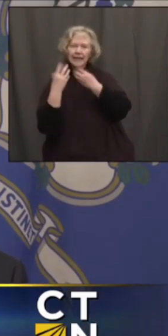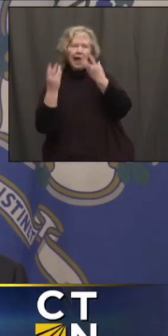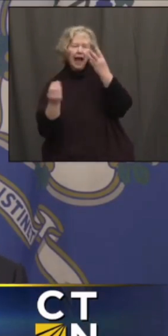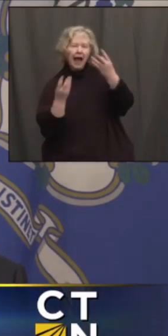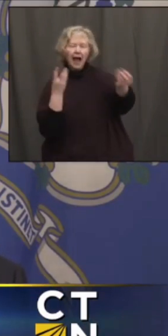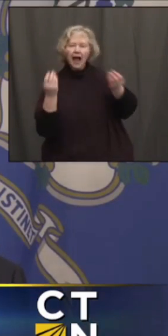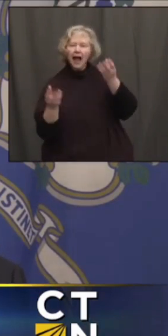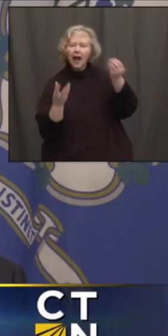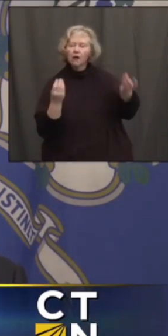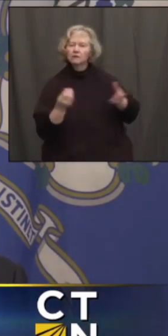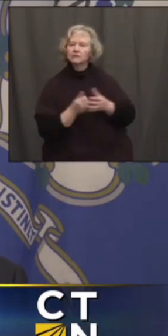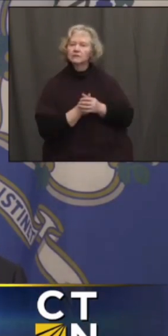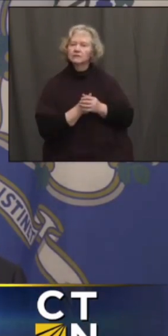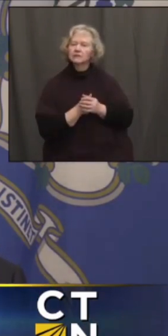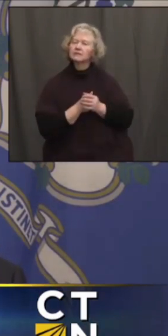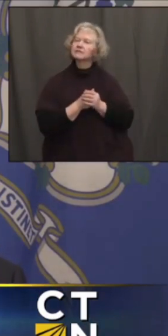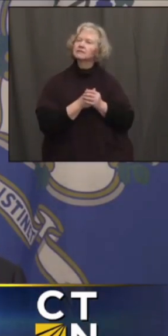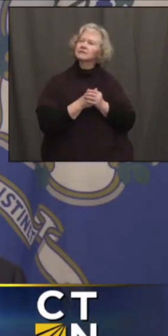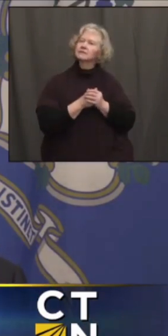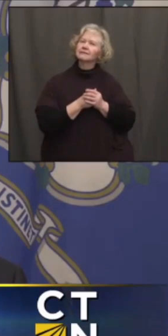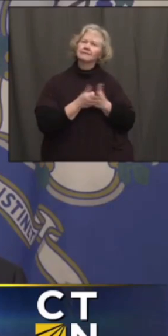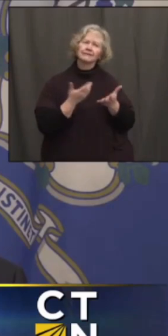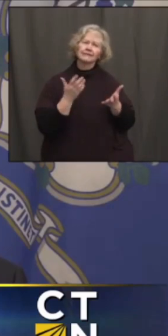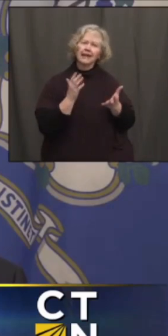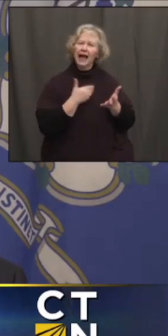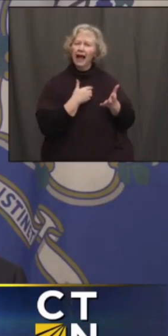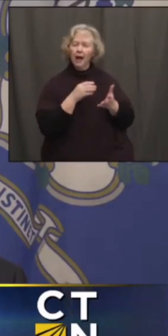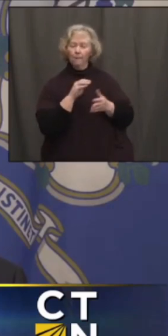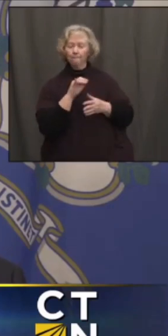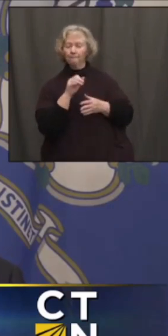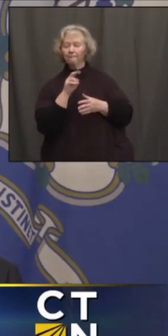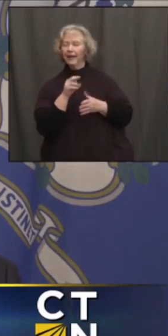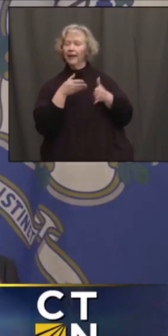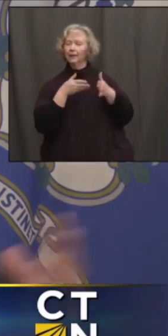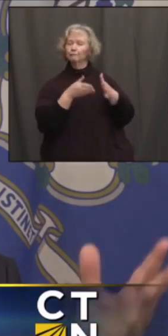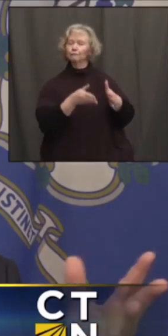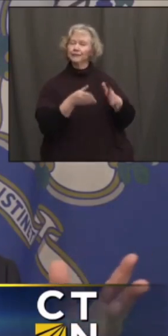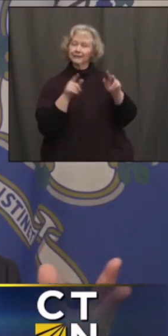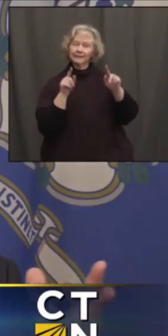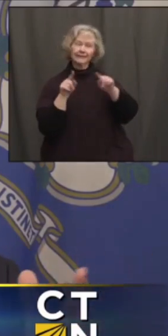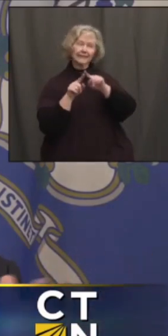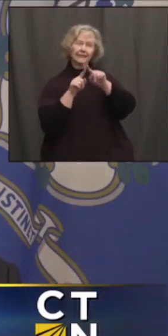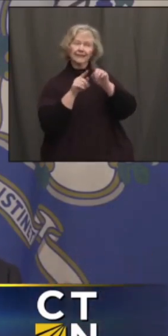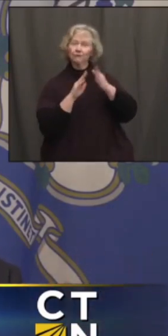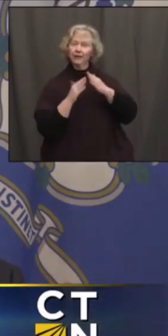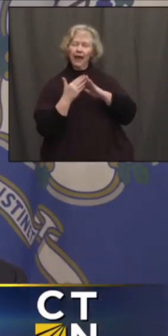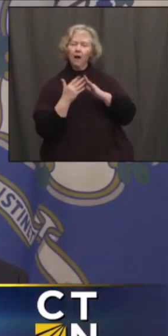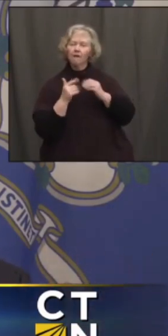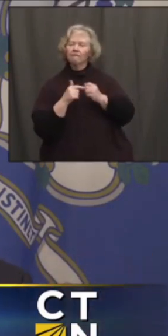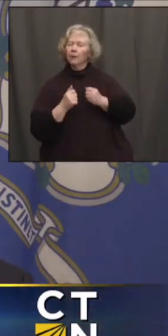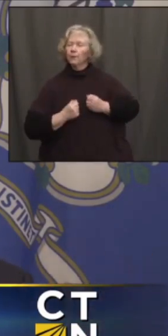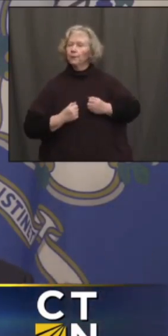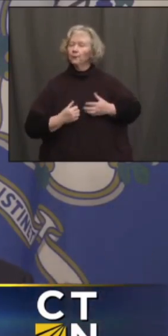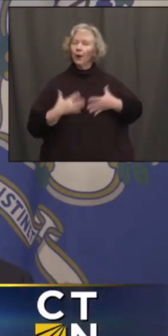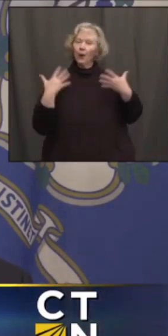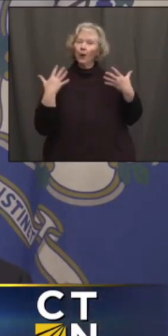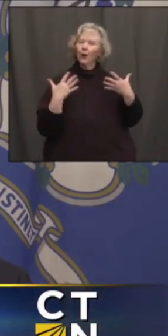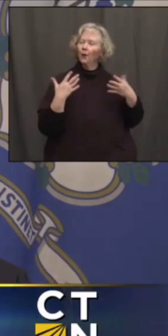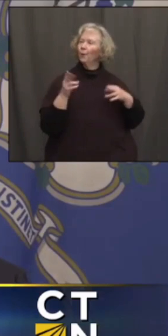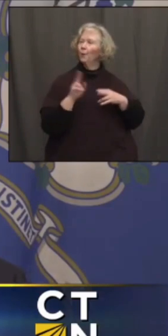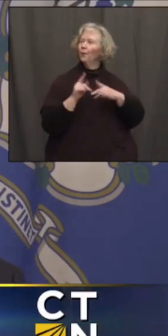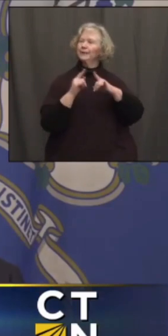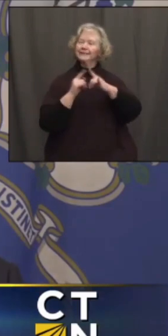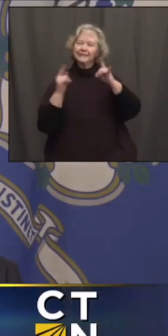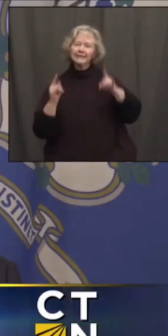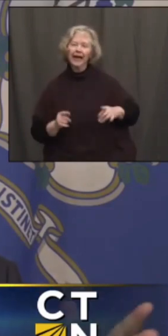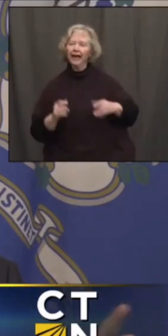what it means to some of our, you know, main streets, which can be a little sleepy on occasion. And they have been coming to life. Sometimes they're using tents. Sometimes they're